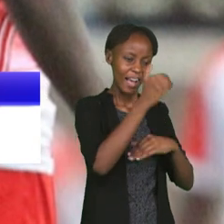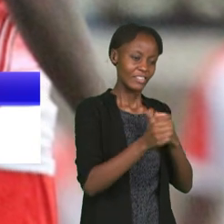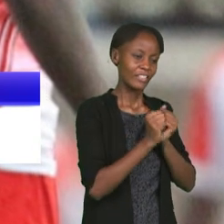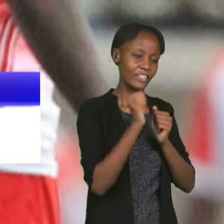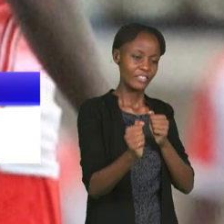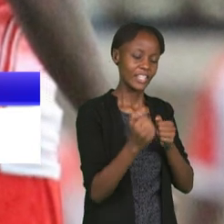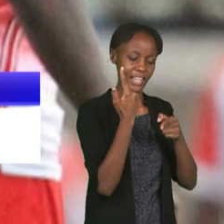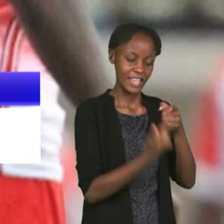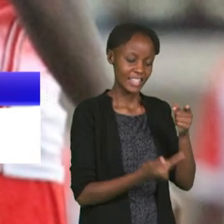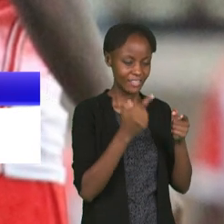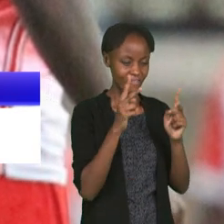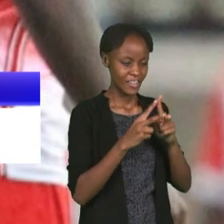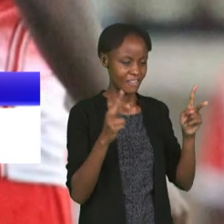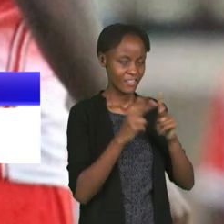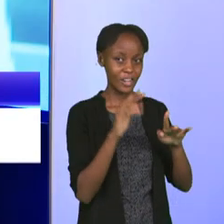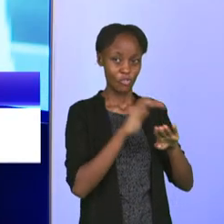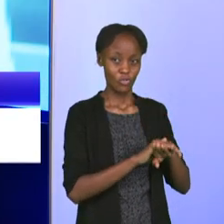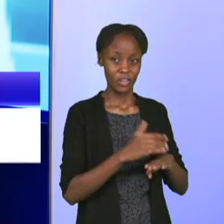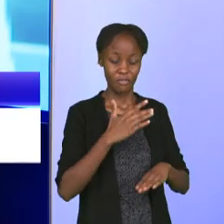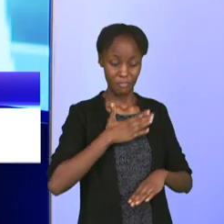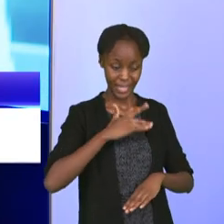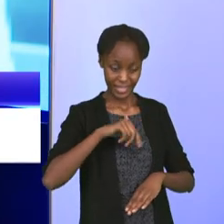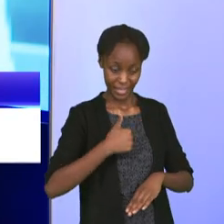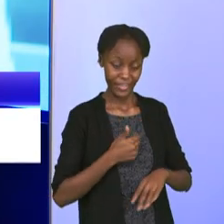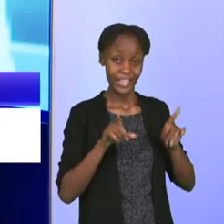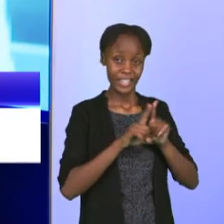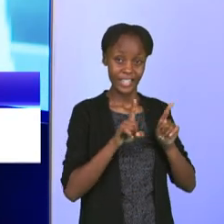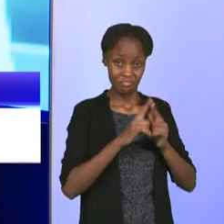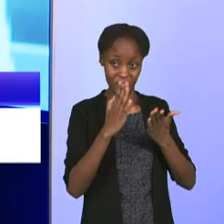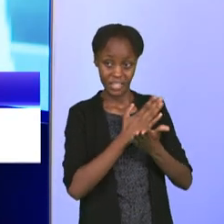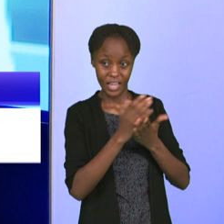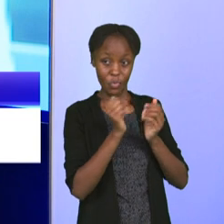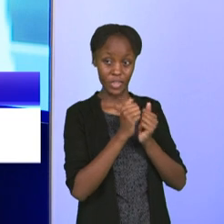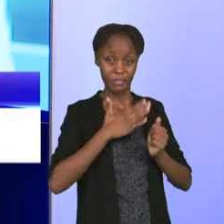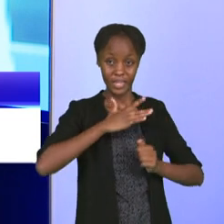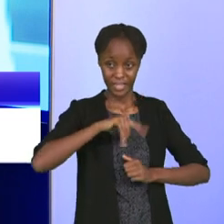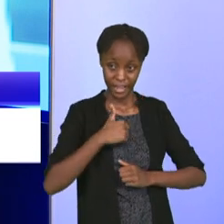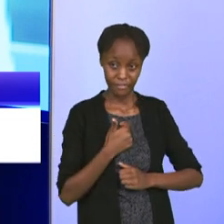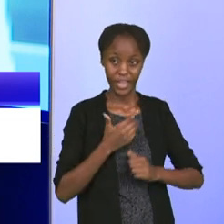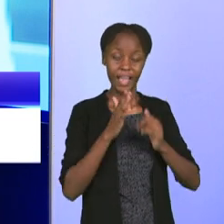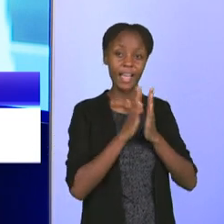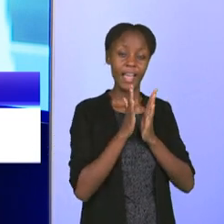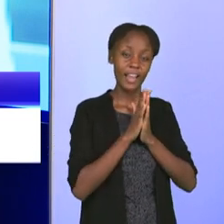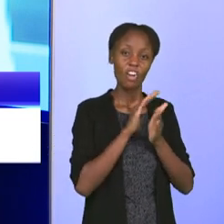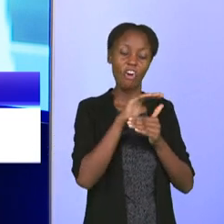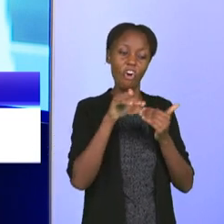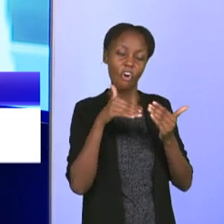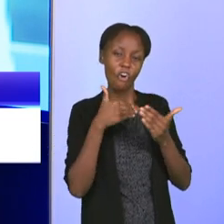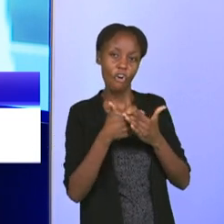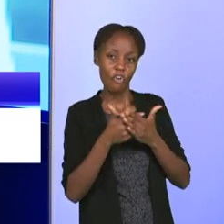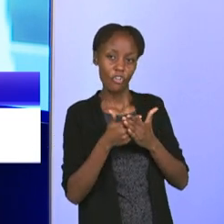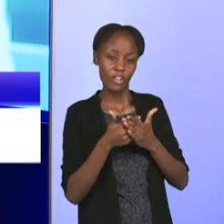amazing for me and to share it with my staff, with my guys. It was